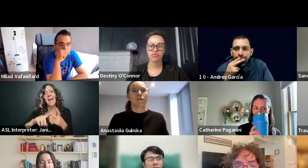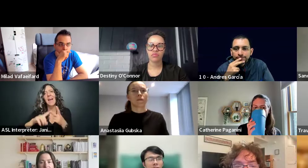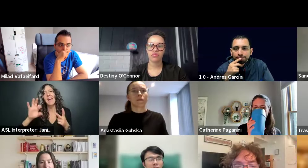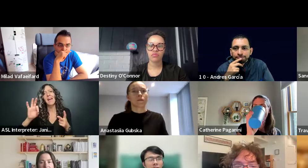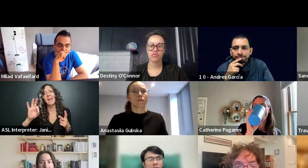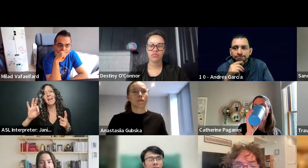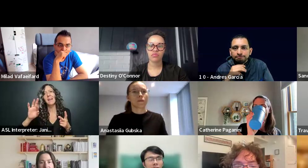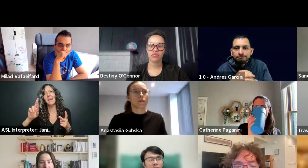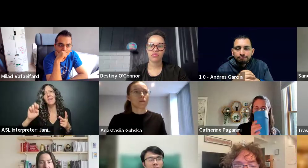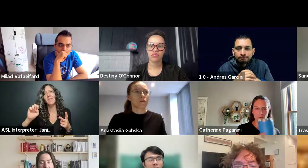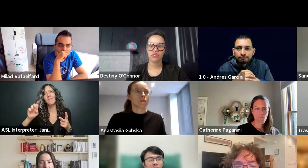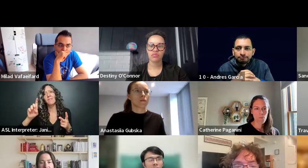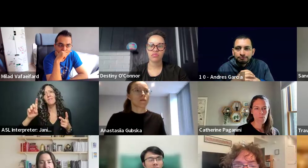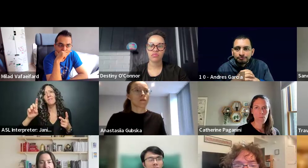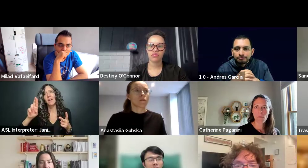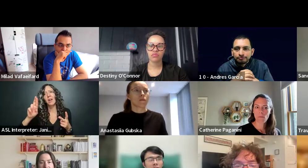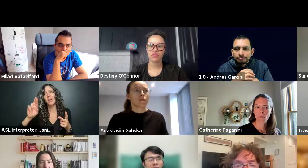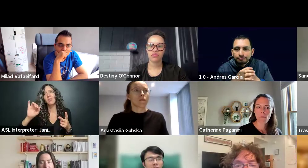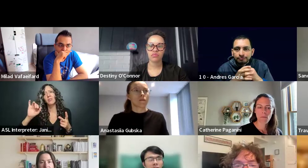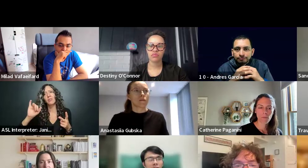You happen to know him? Frederico?